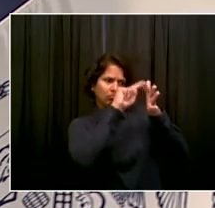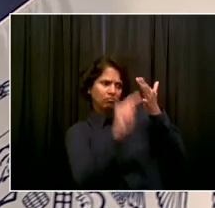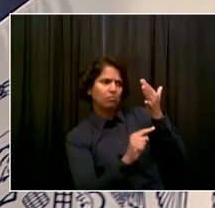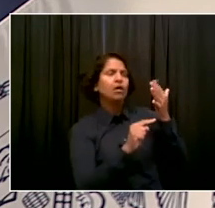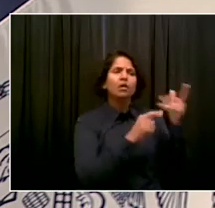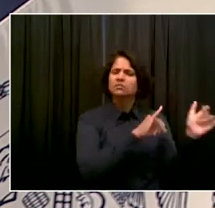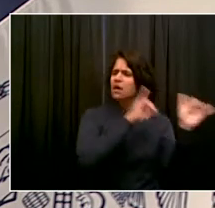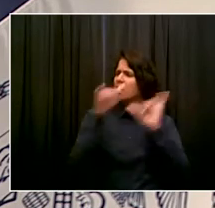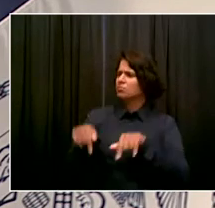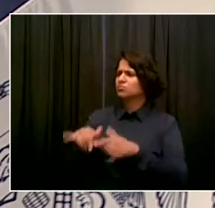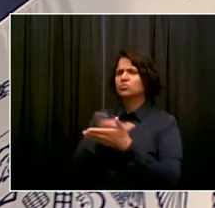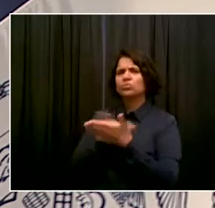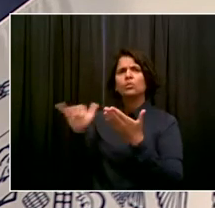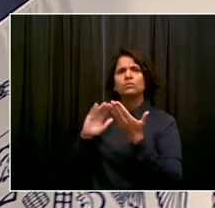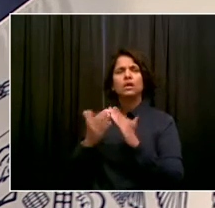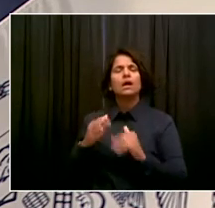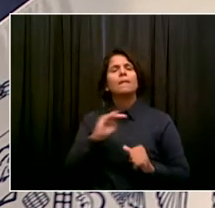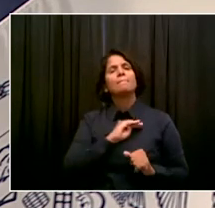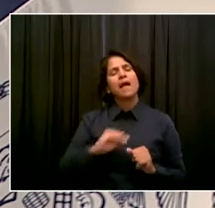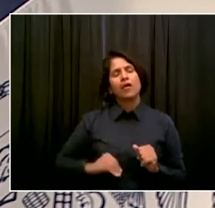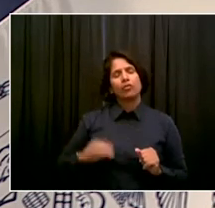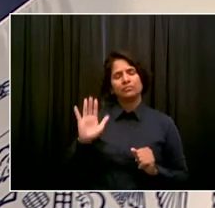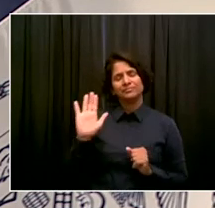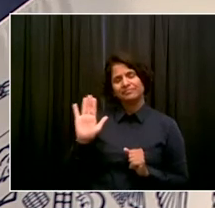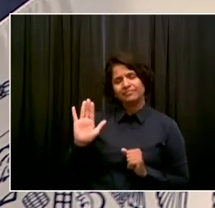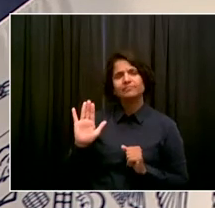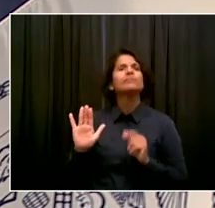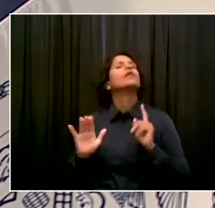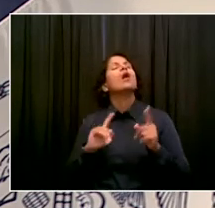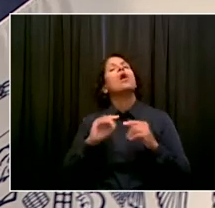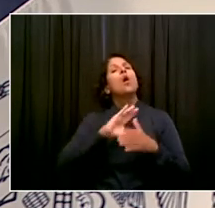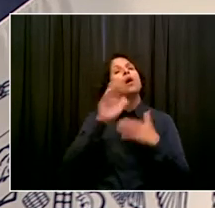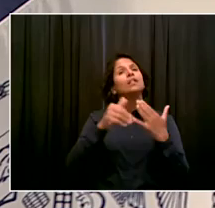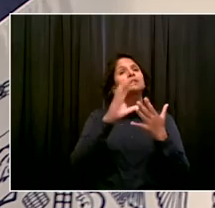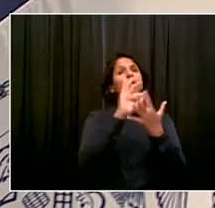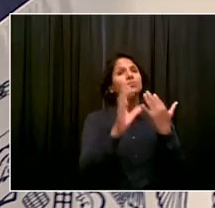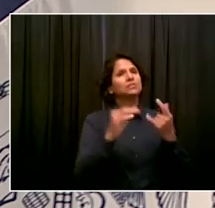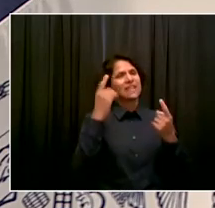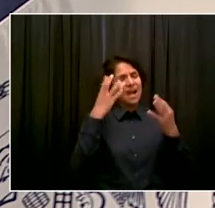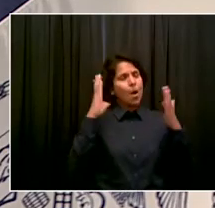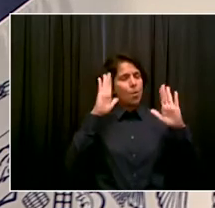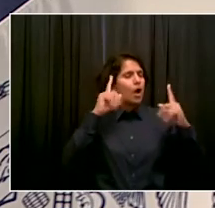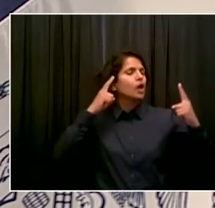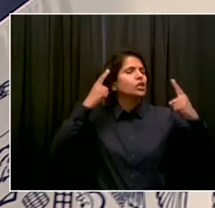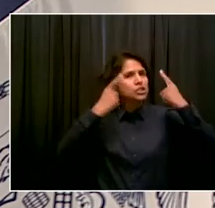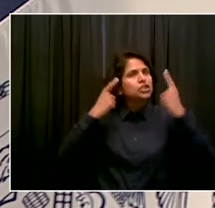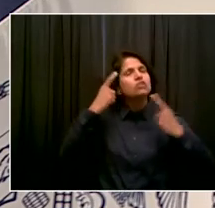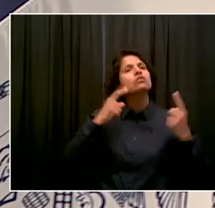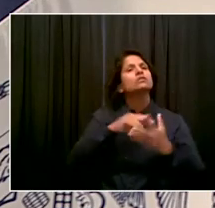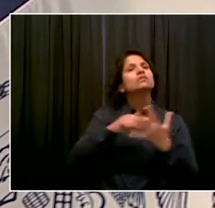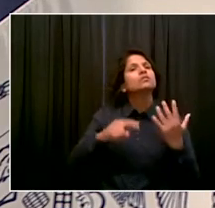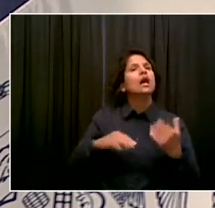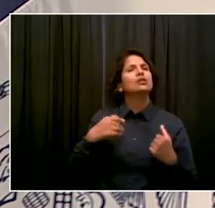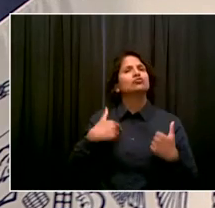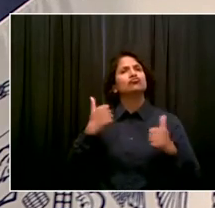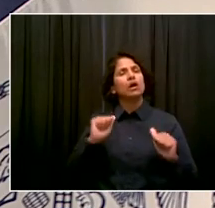More and more announcements, more and more new strategies all the time. Everything's on the table.